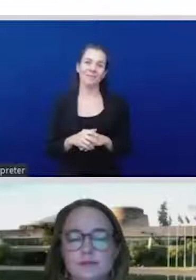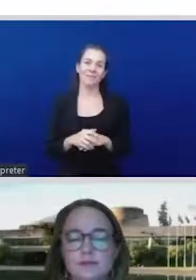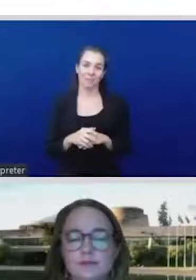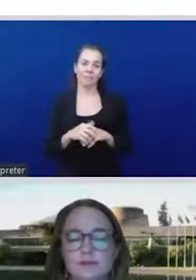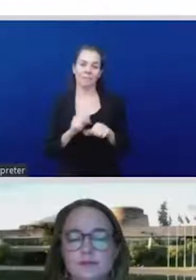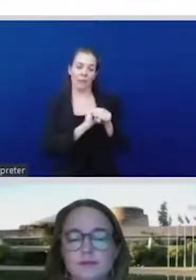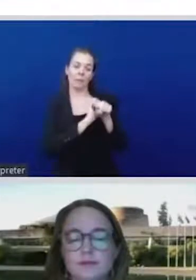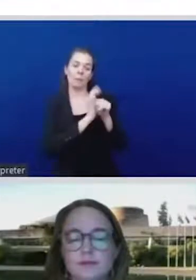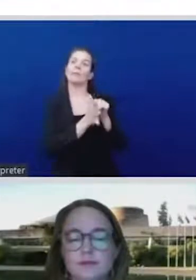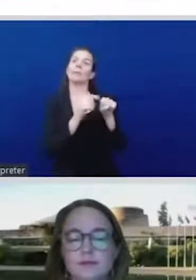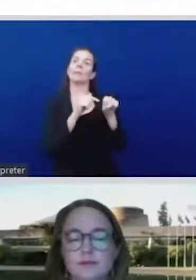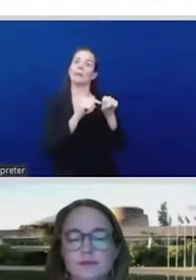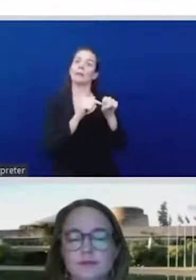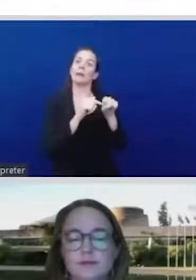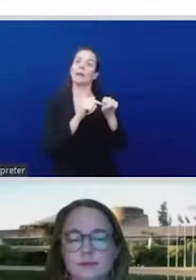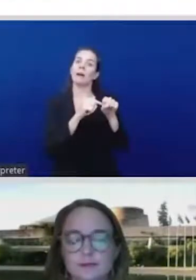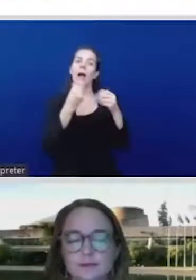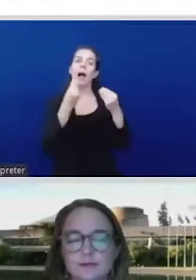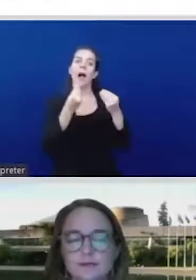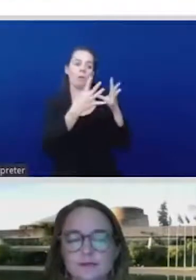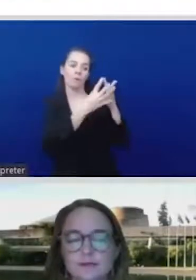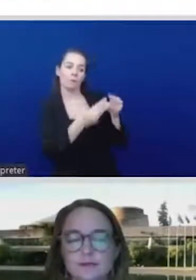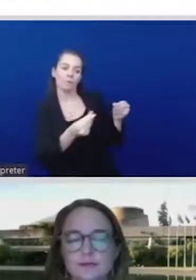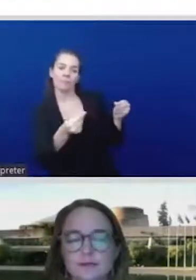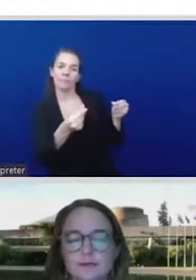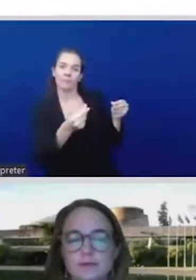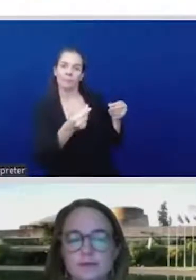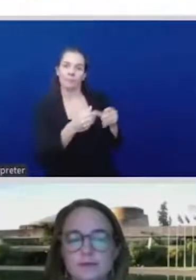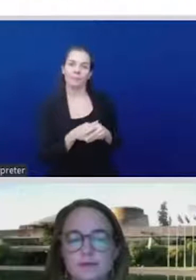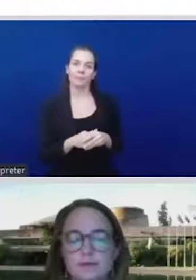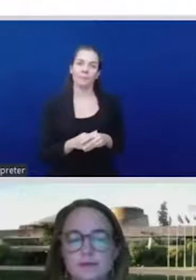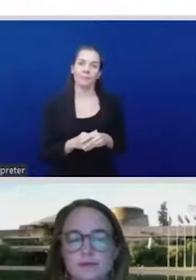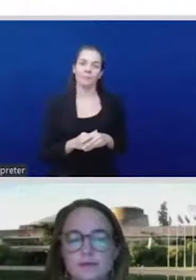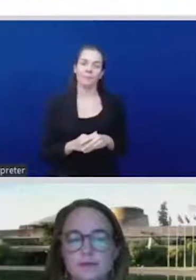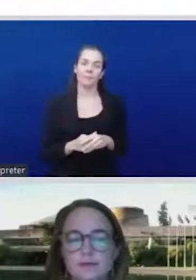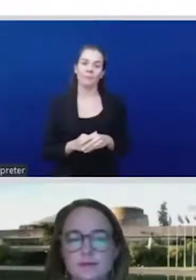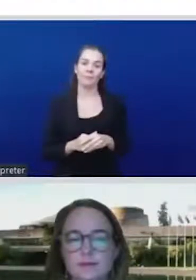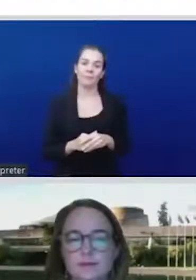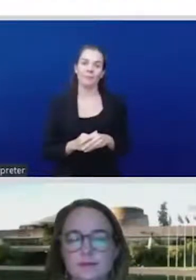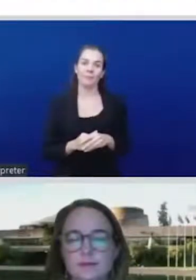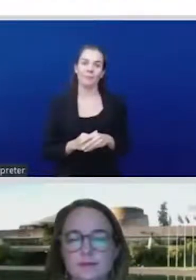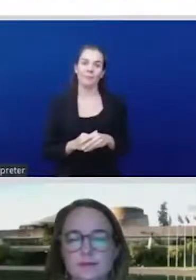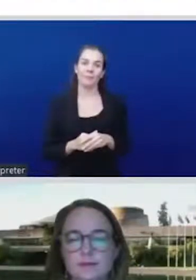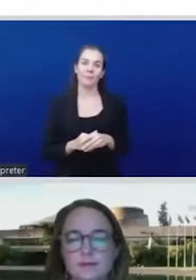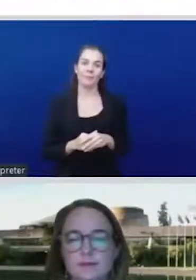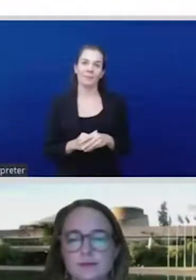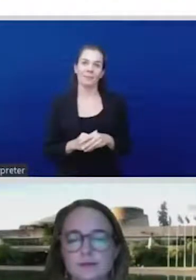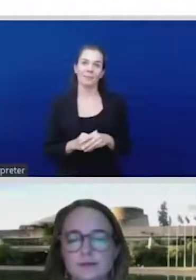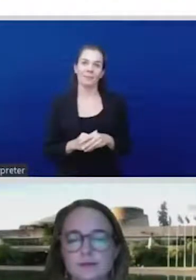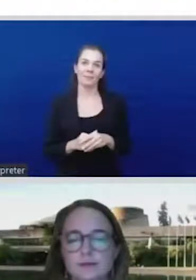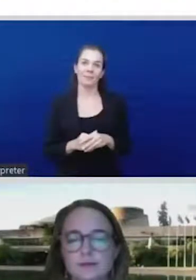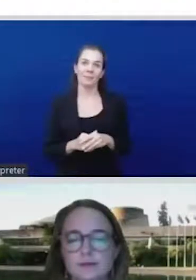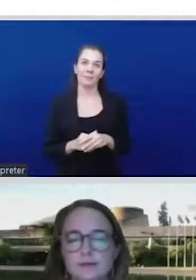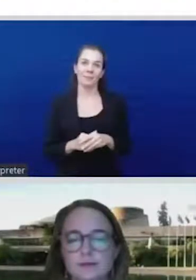at local level. Thank you very much. Thank you Hayati is our next speaker. Hayati